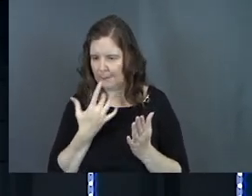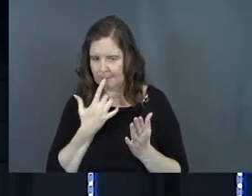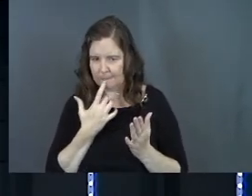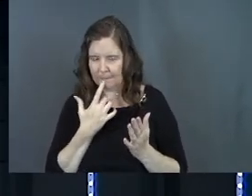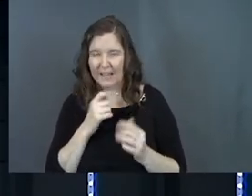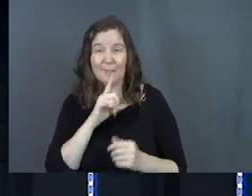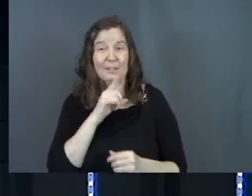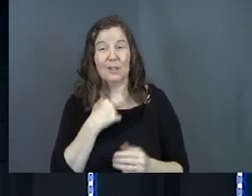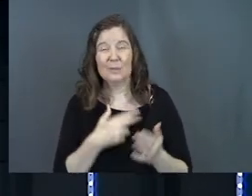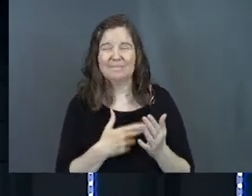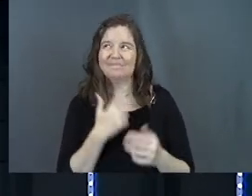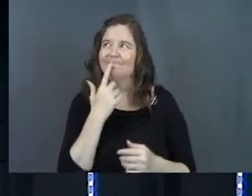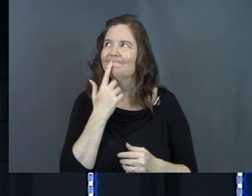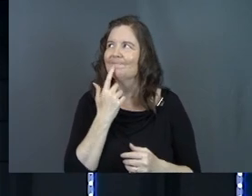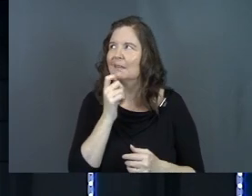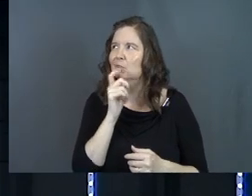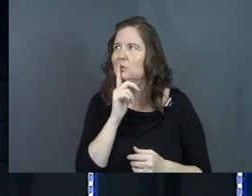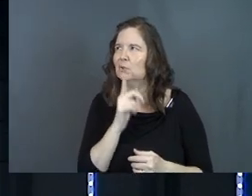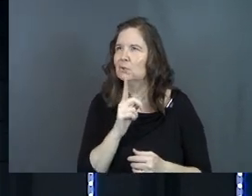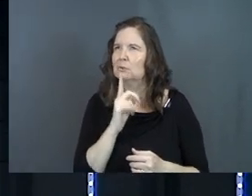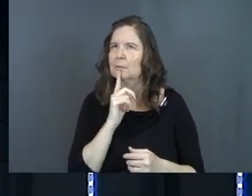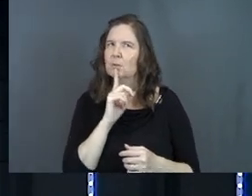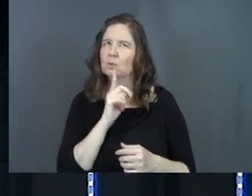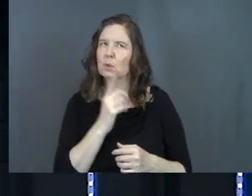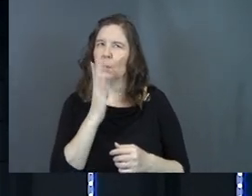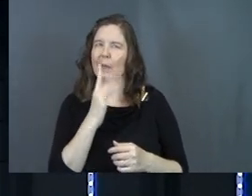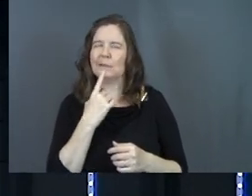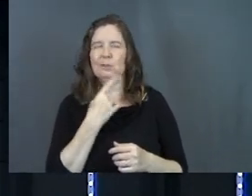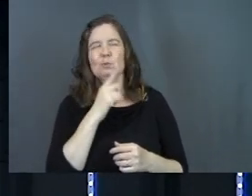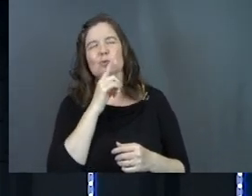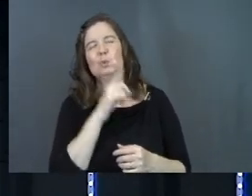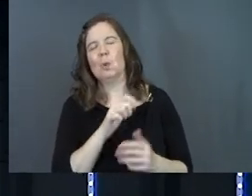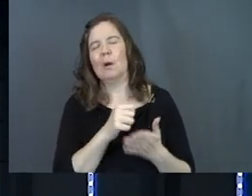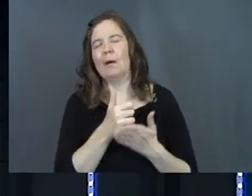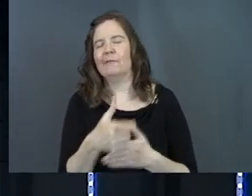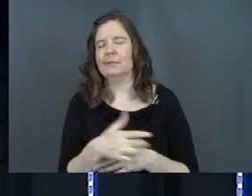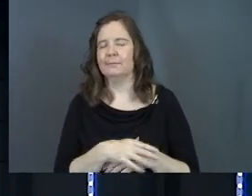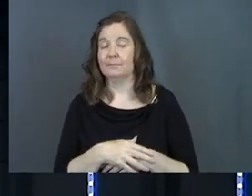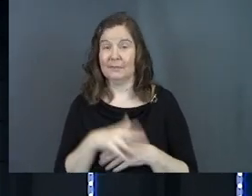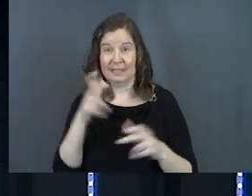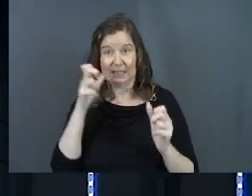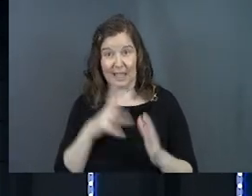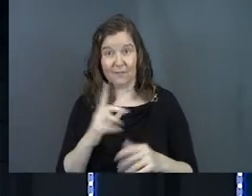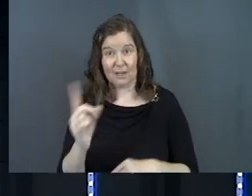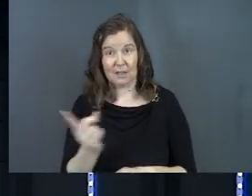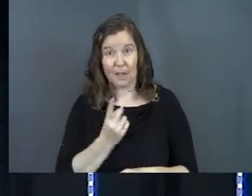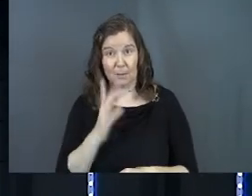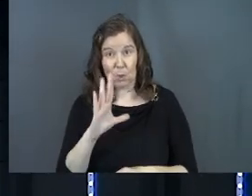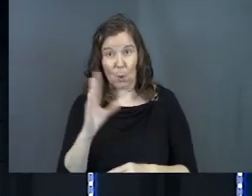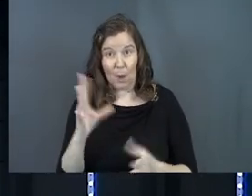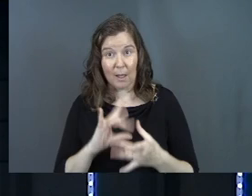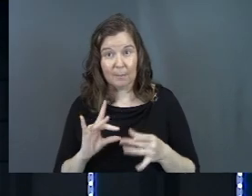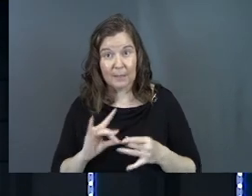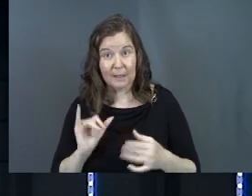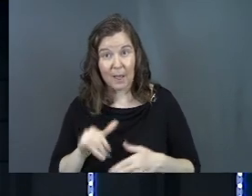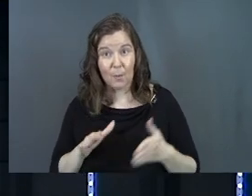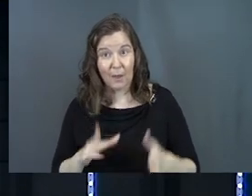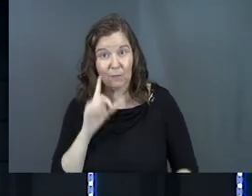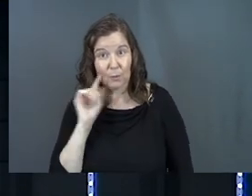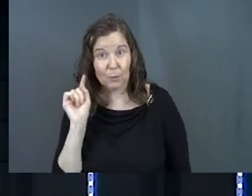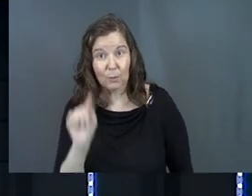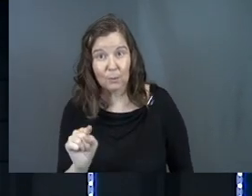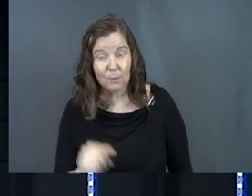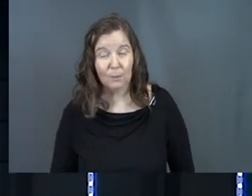I'm not sure that's true. I'm not sure what God said to you is true or helpful. Does the enemy ever come into your life and speak that way?